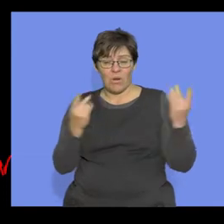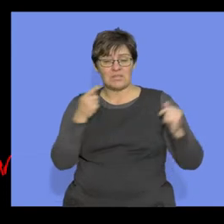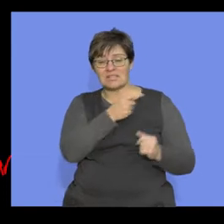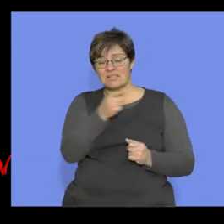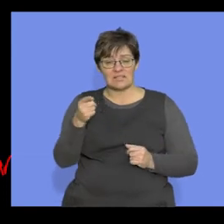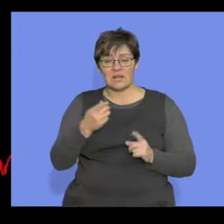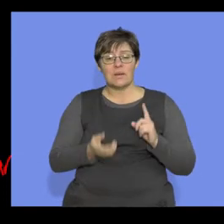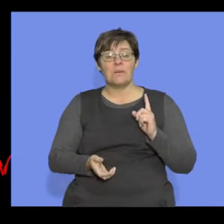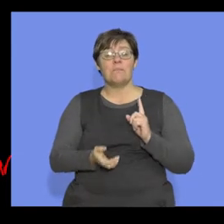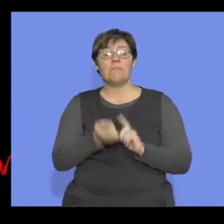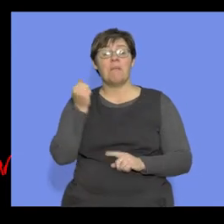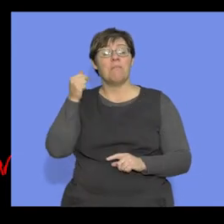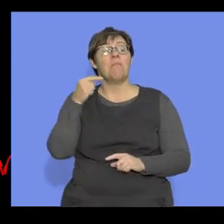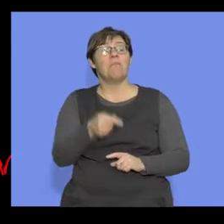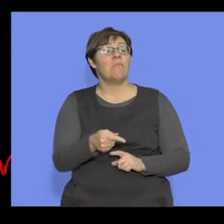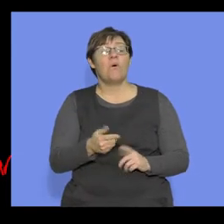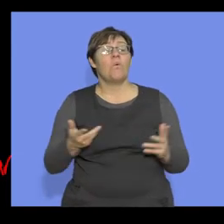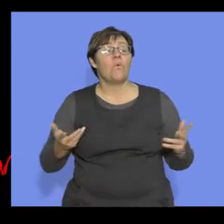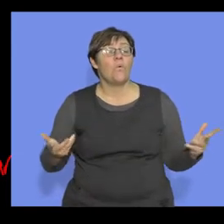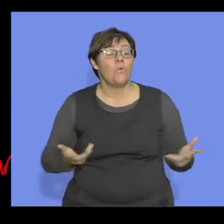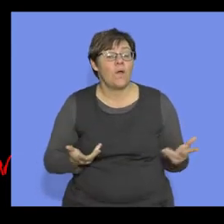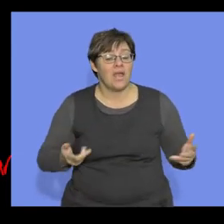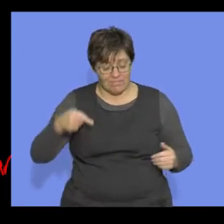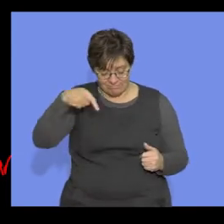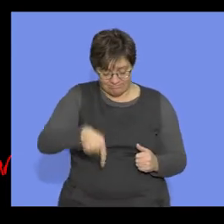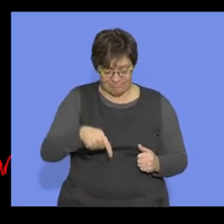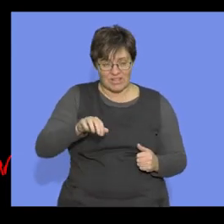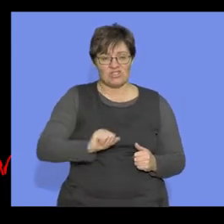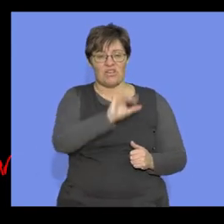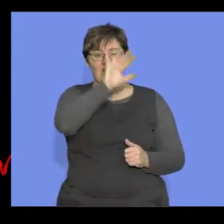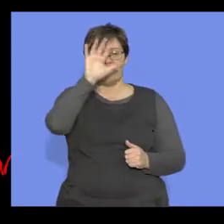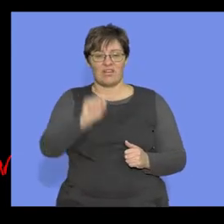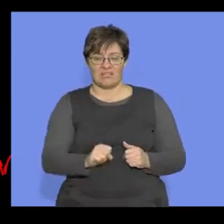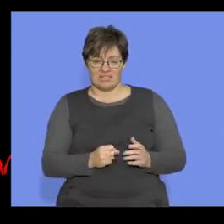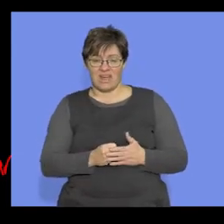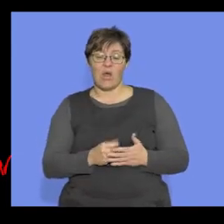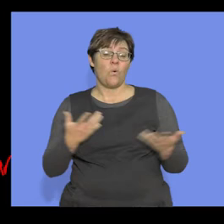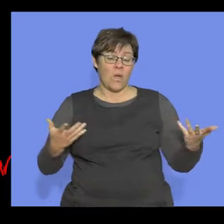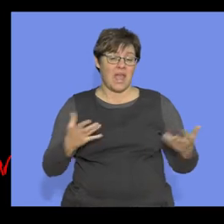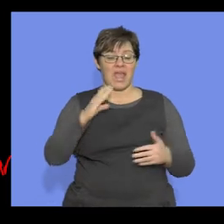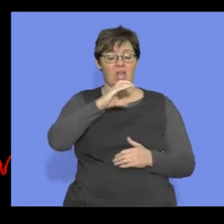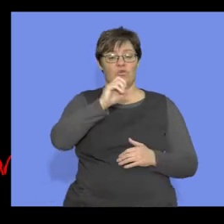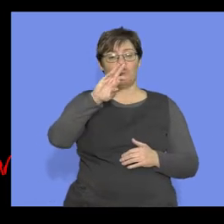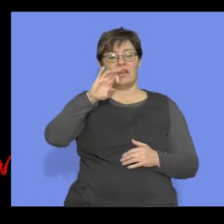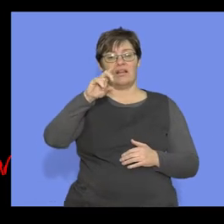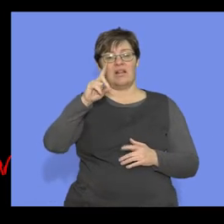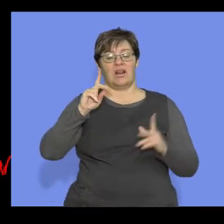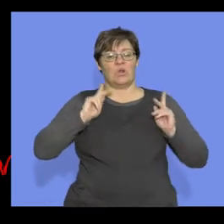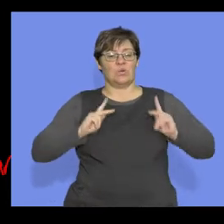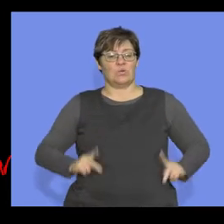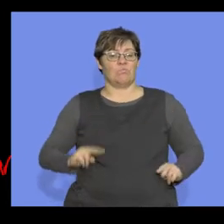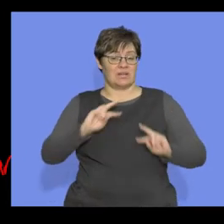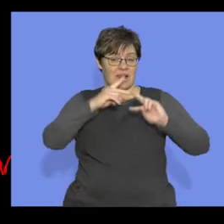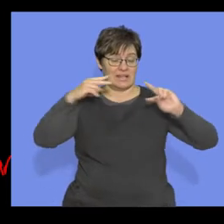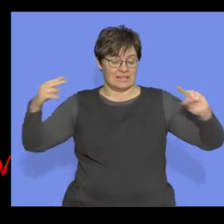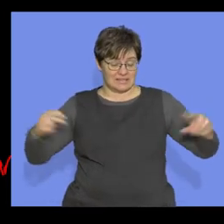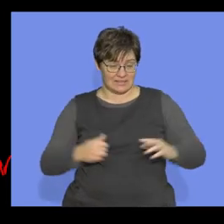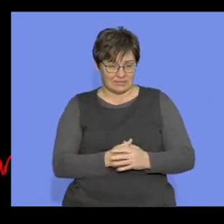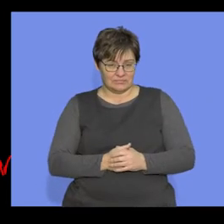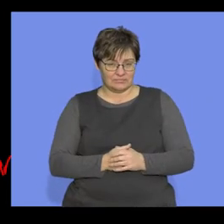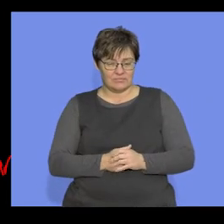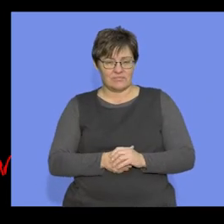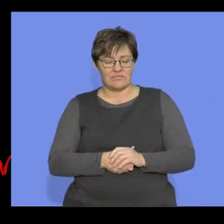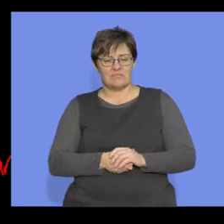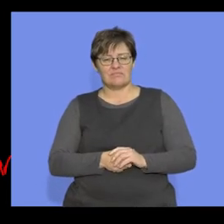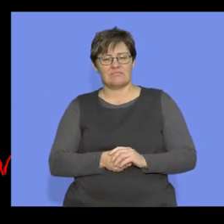guys? Most of these have been found in, so these fossils were found in South Africa, here in the cradle of humankind. Right, so these